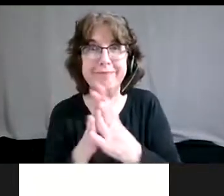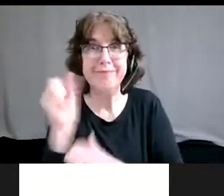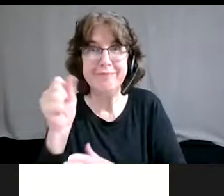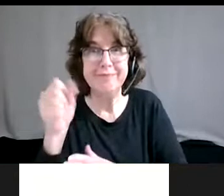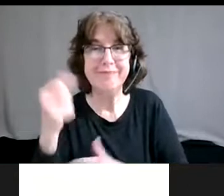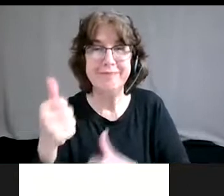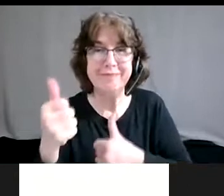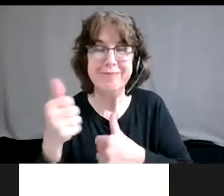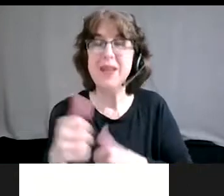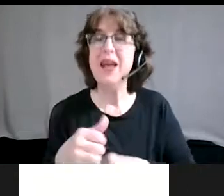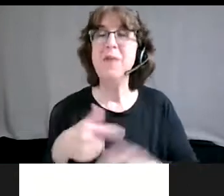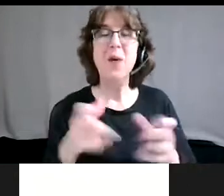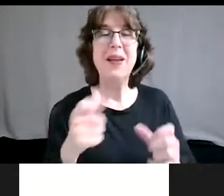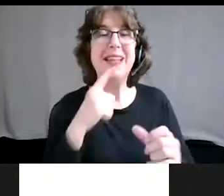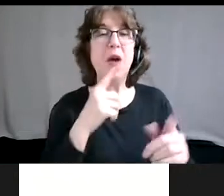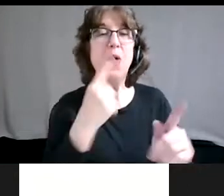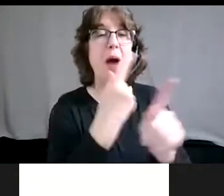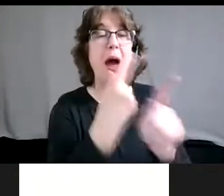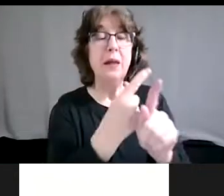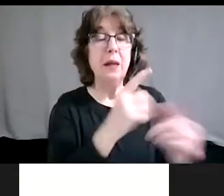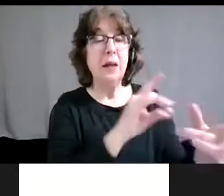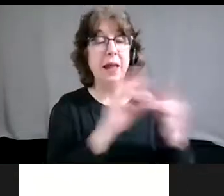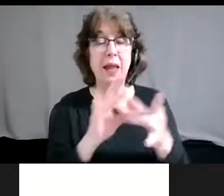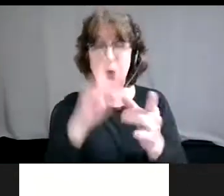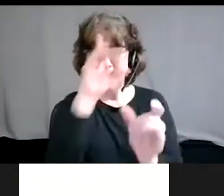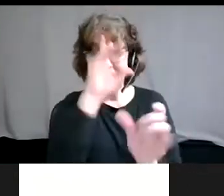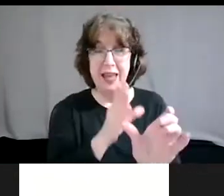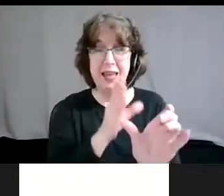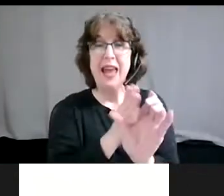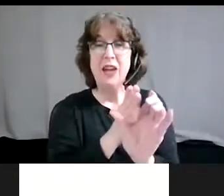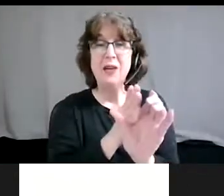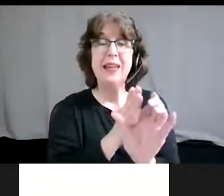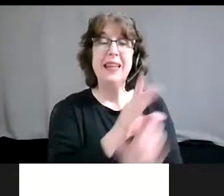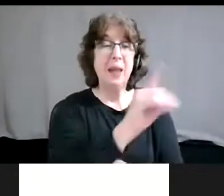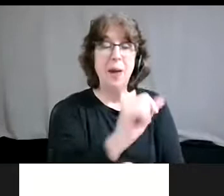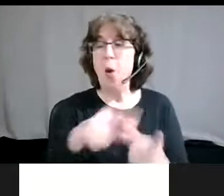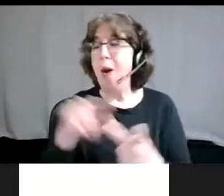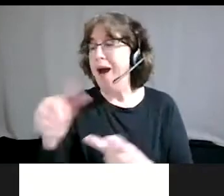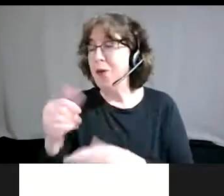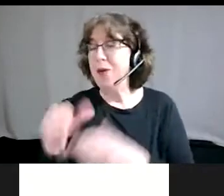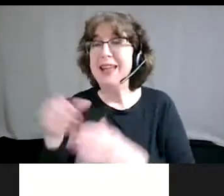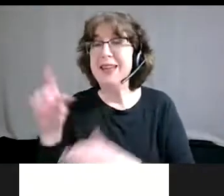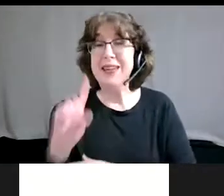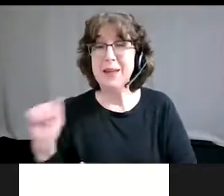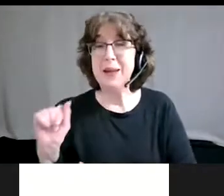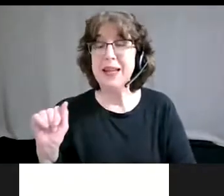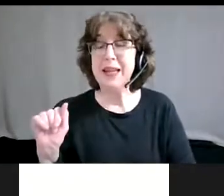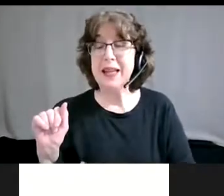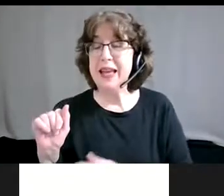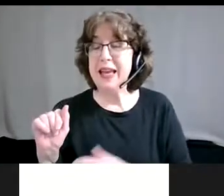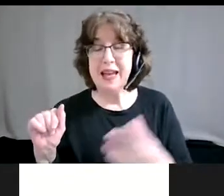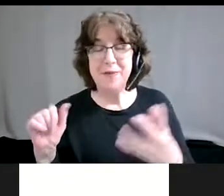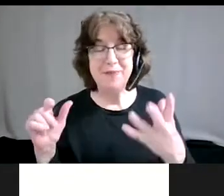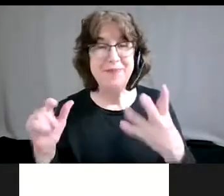whether it be related to psychiatric disabilities or other forms of disabilities, unfortunately our society is